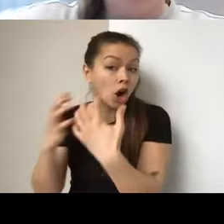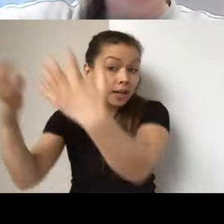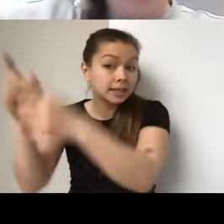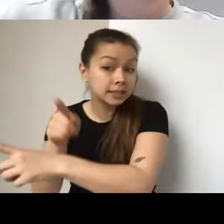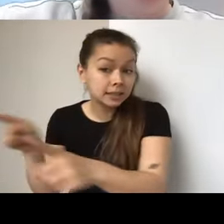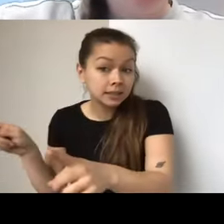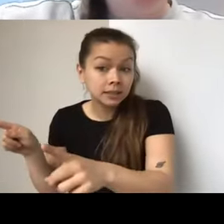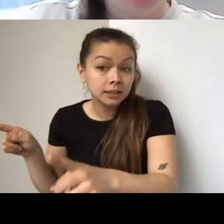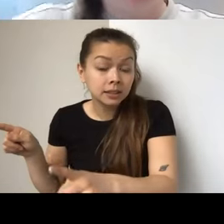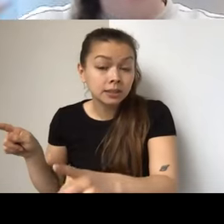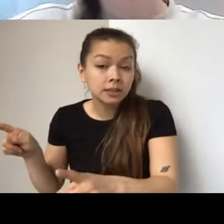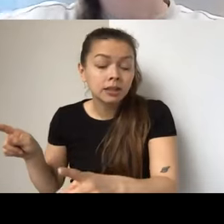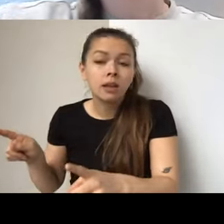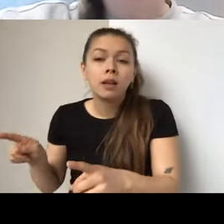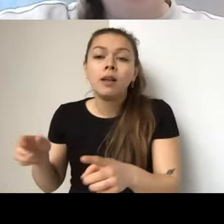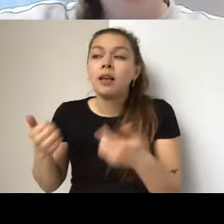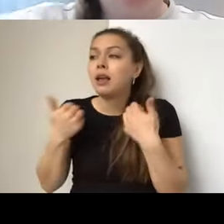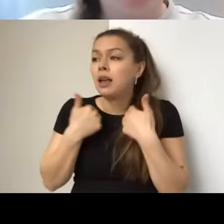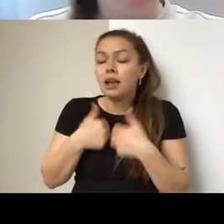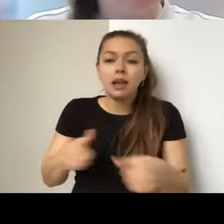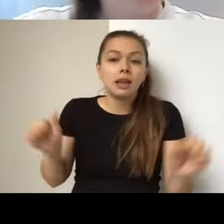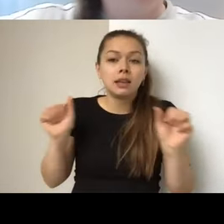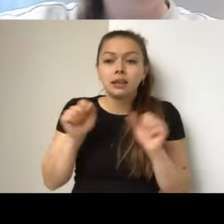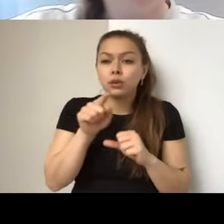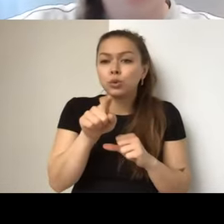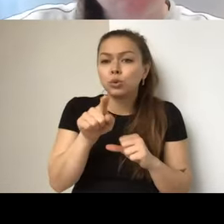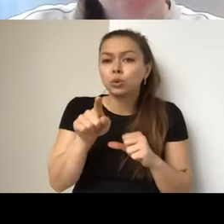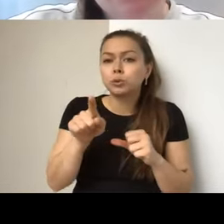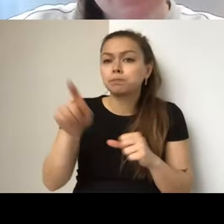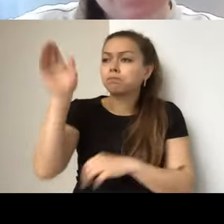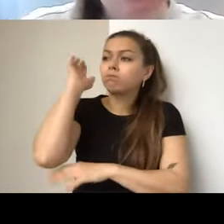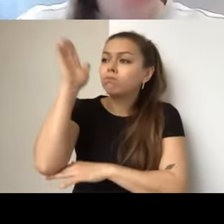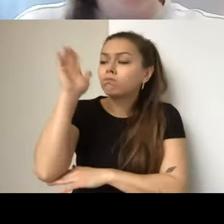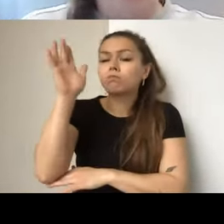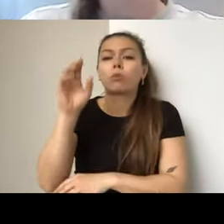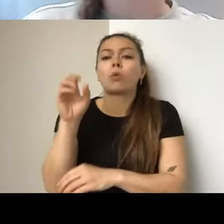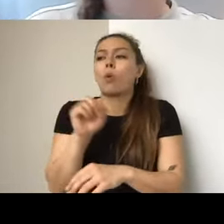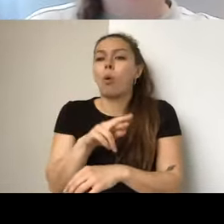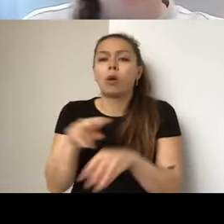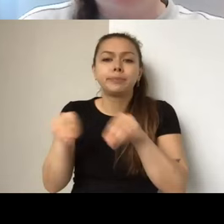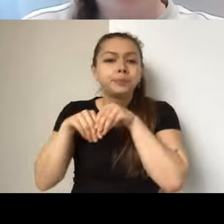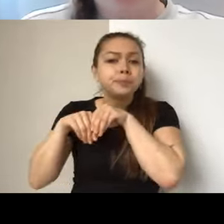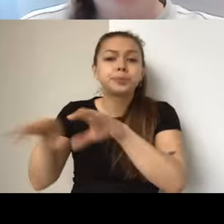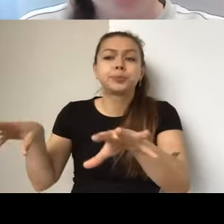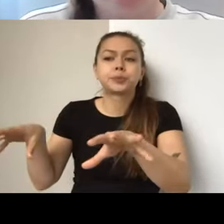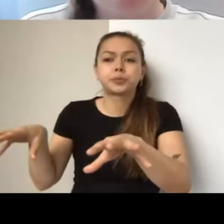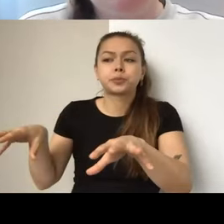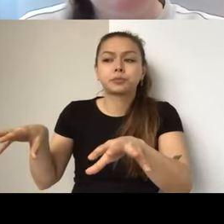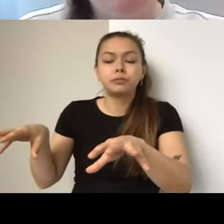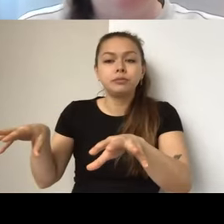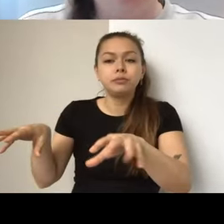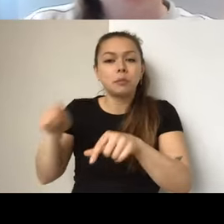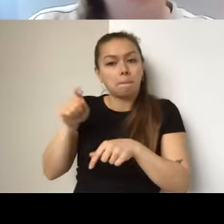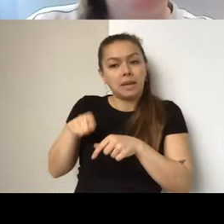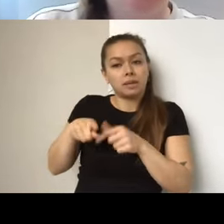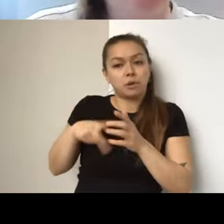part of the output of the project that's geared towards your audiences or your constituency, that has to be funded through the project funding